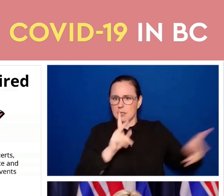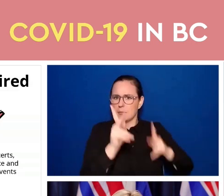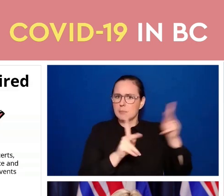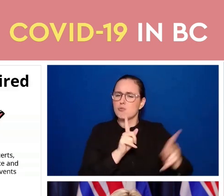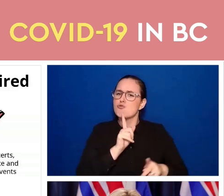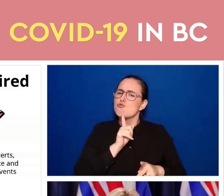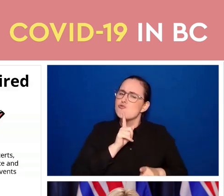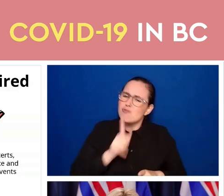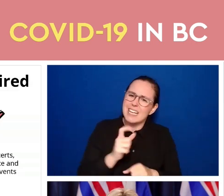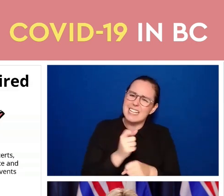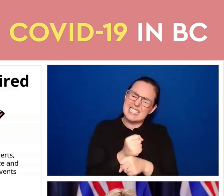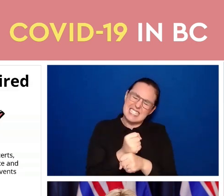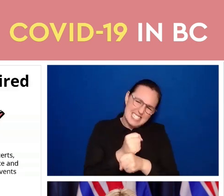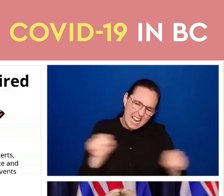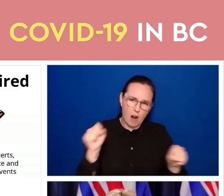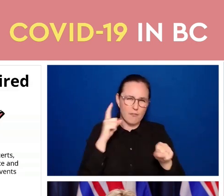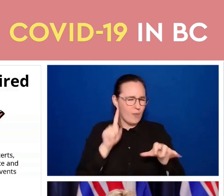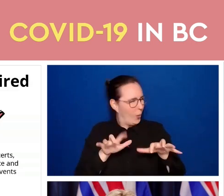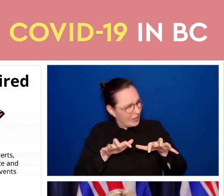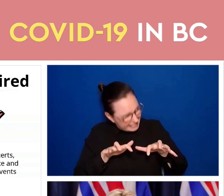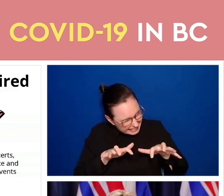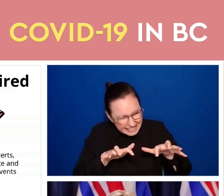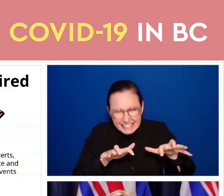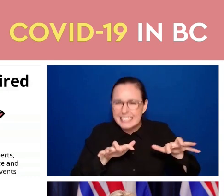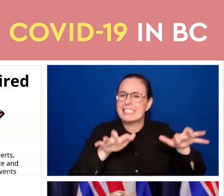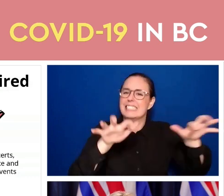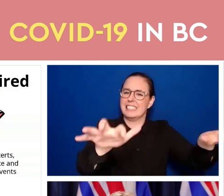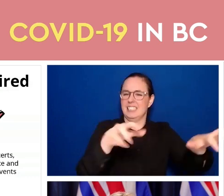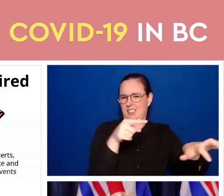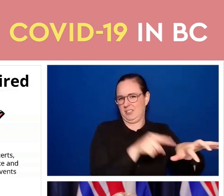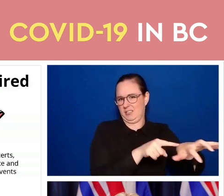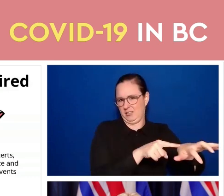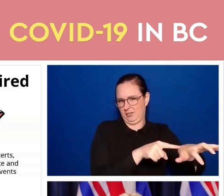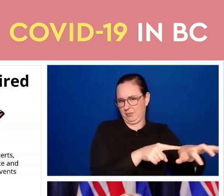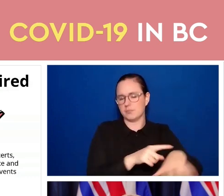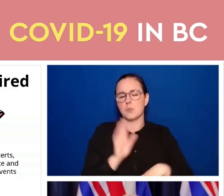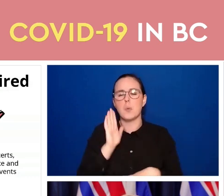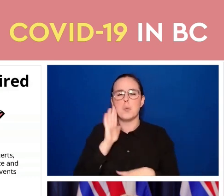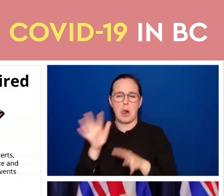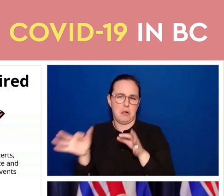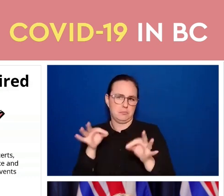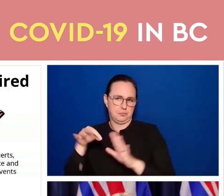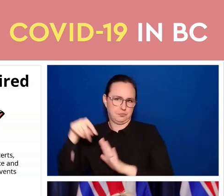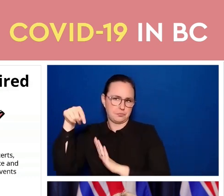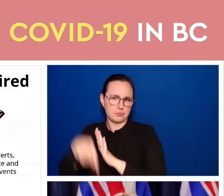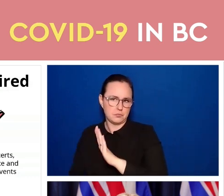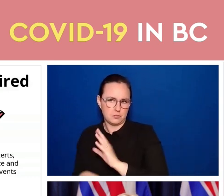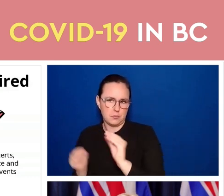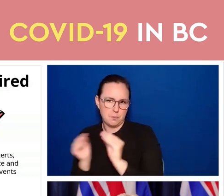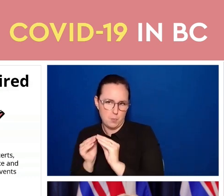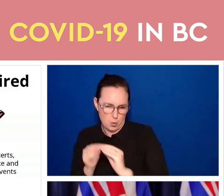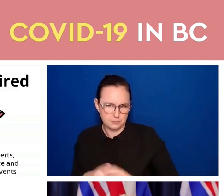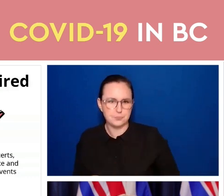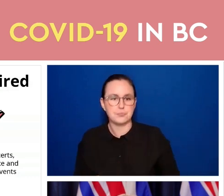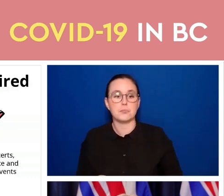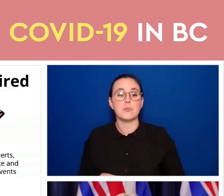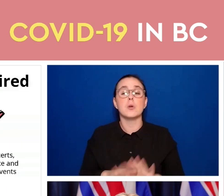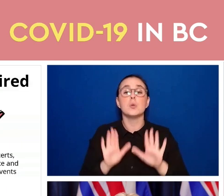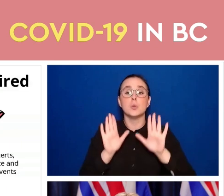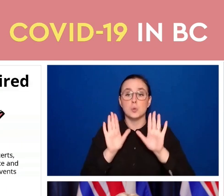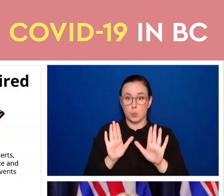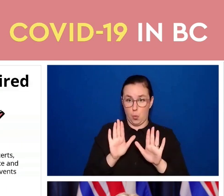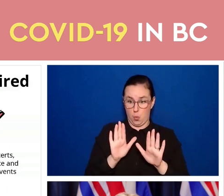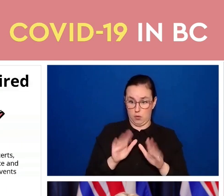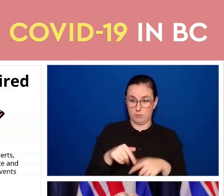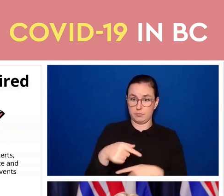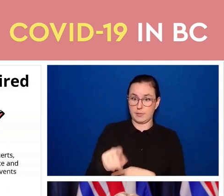will be required. So let me share the details. As of September 13th, I will have new public health orders in